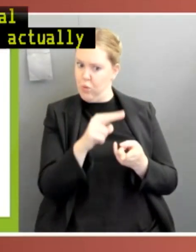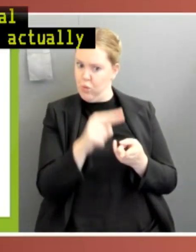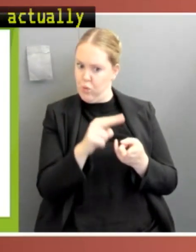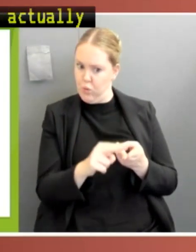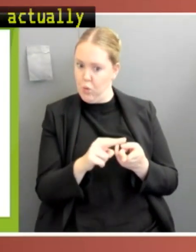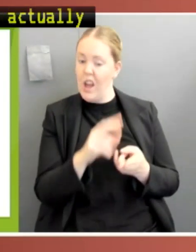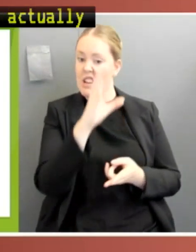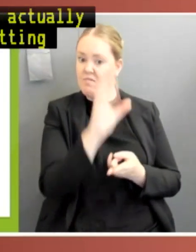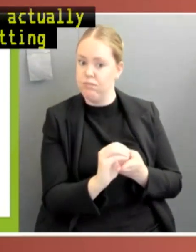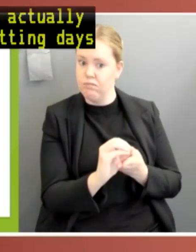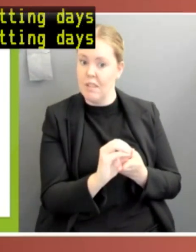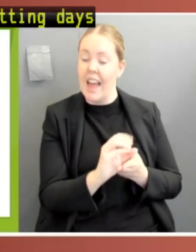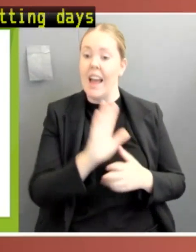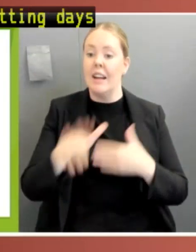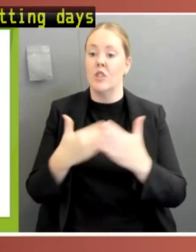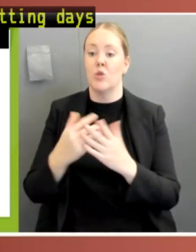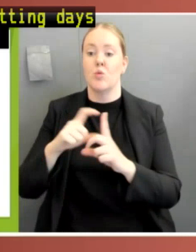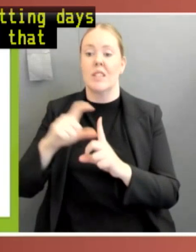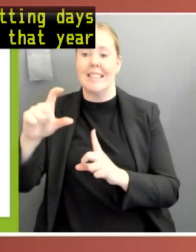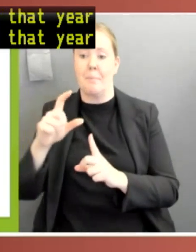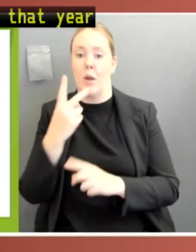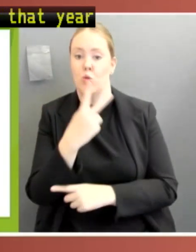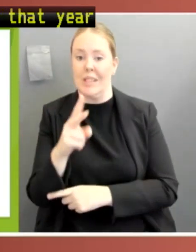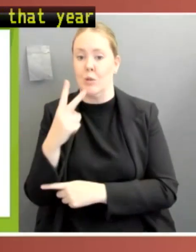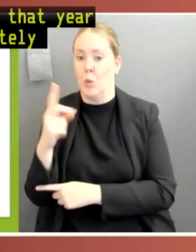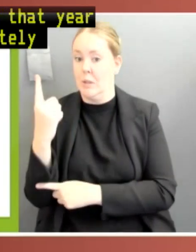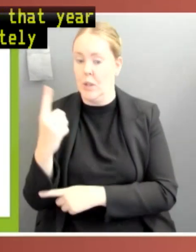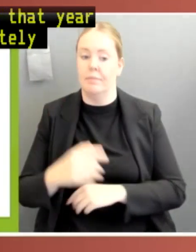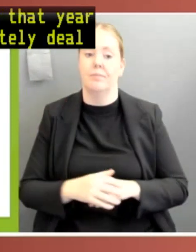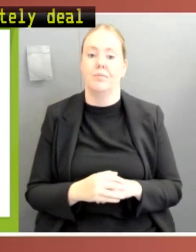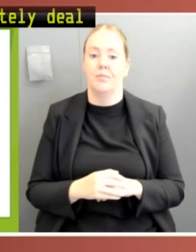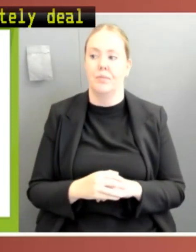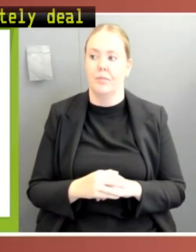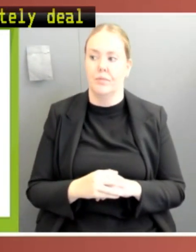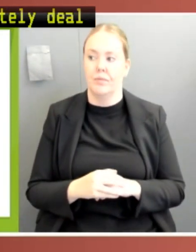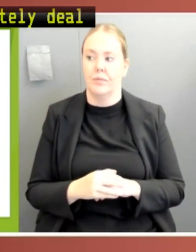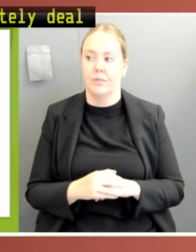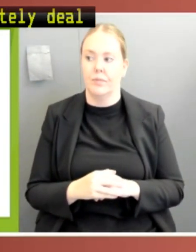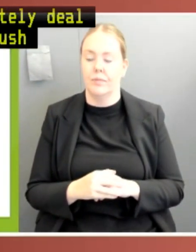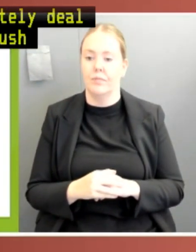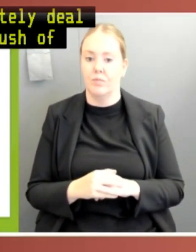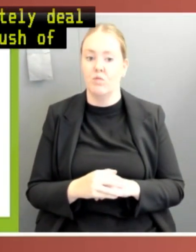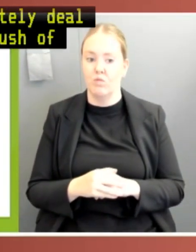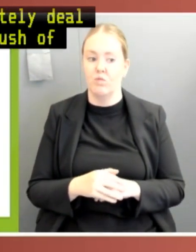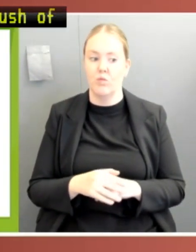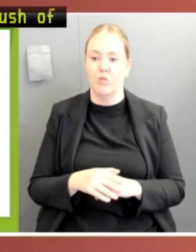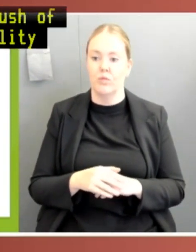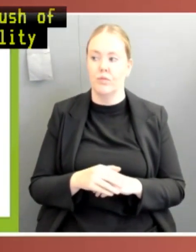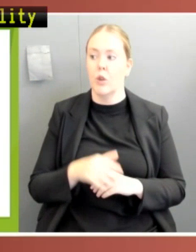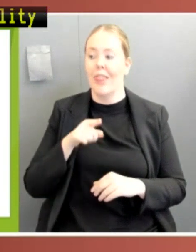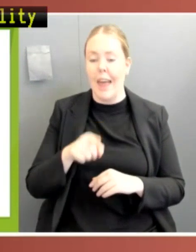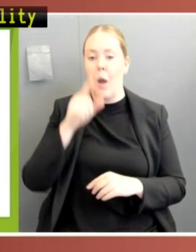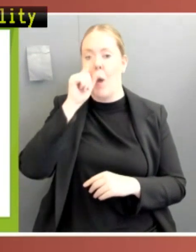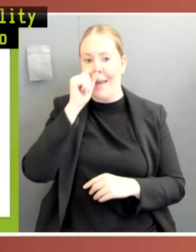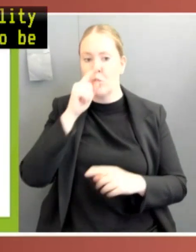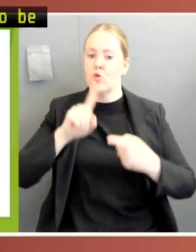year in order to more appropriately deal with the pandemic and the rush of legislation and accountability measures that would need to be undertaken. The situation was a